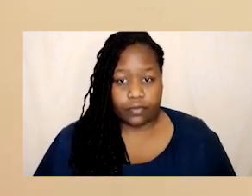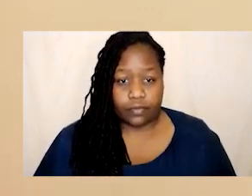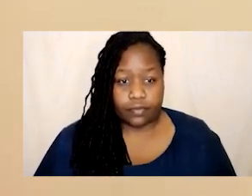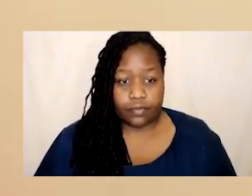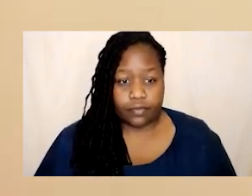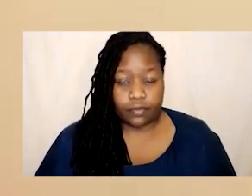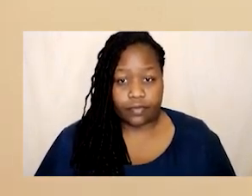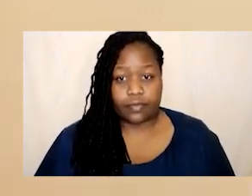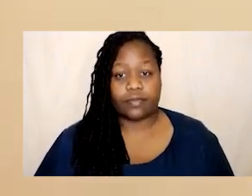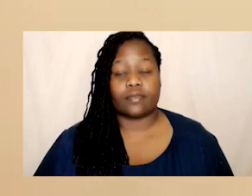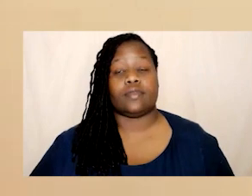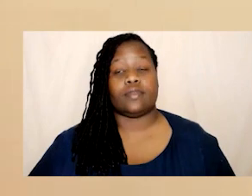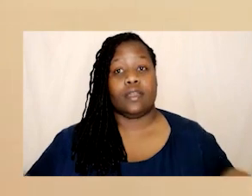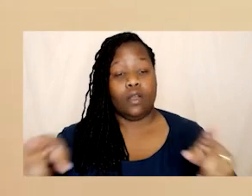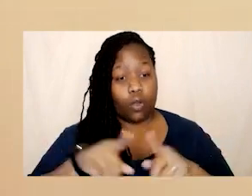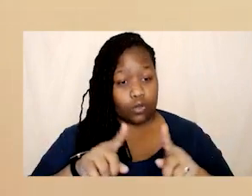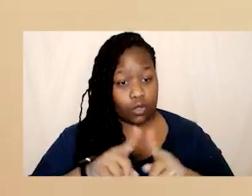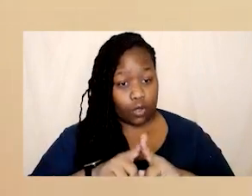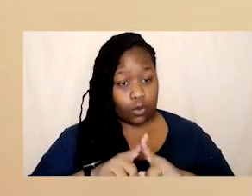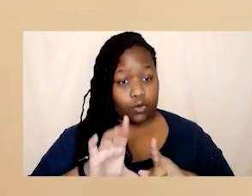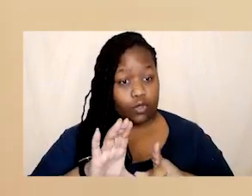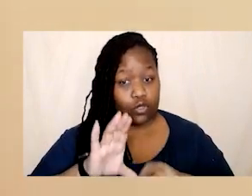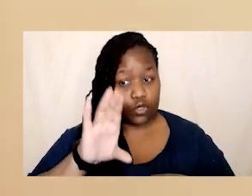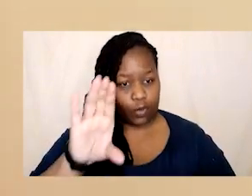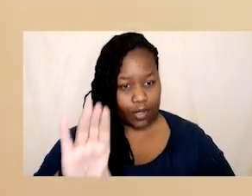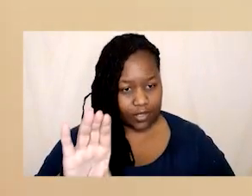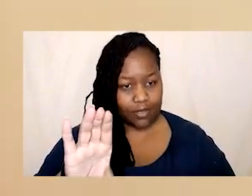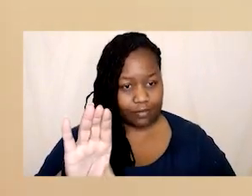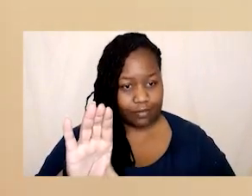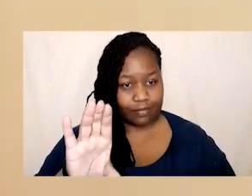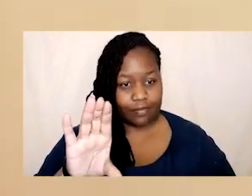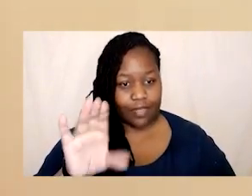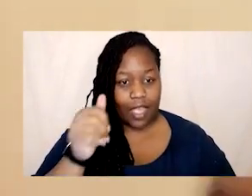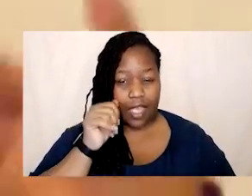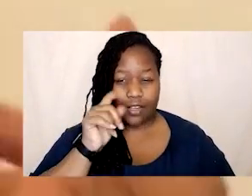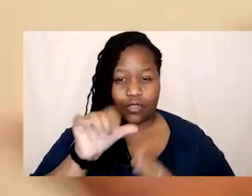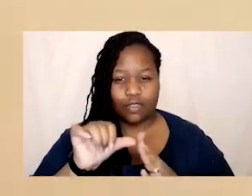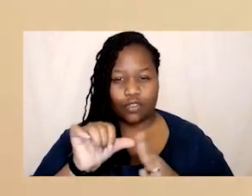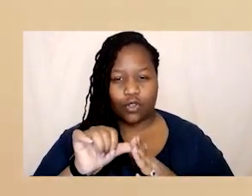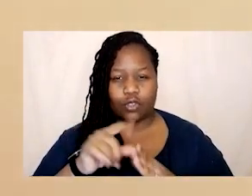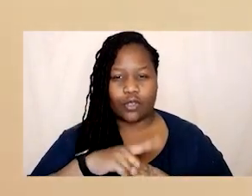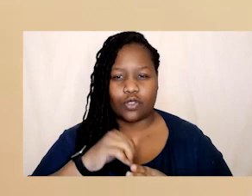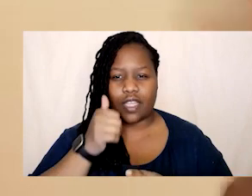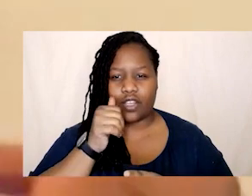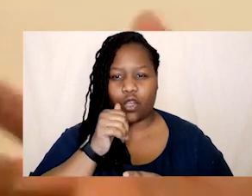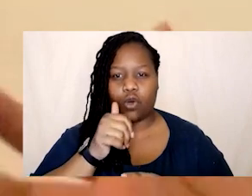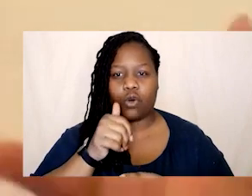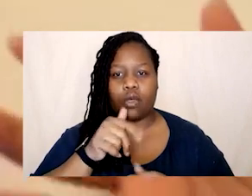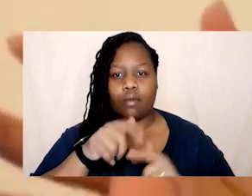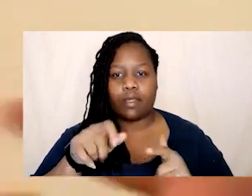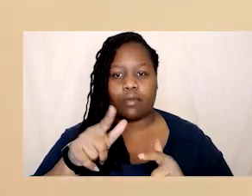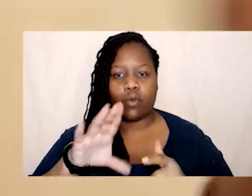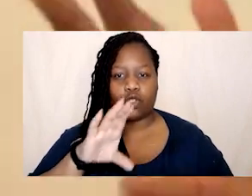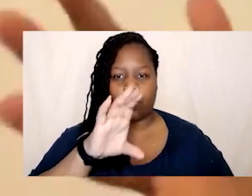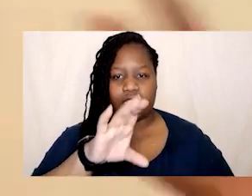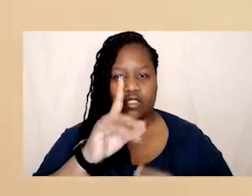um donating right and i think that's tough difficult for people because a lot of people were donating to a certain influencer last year who